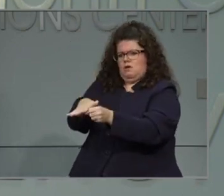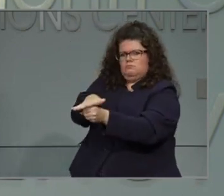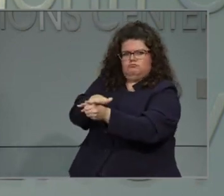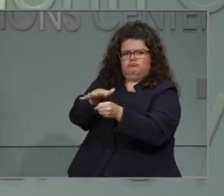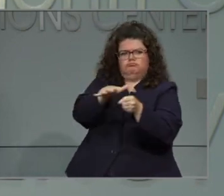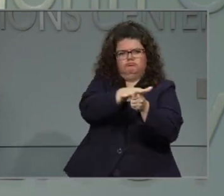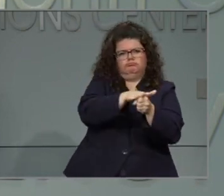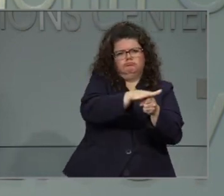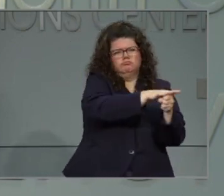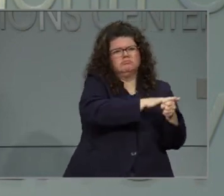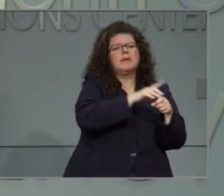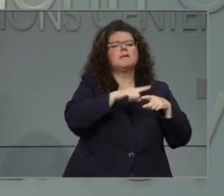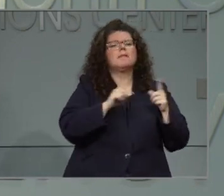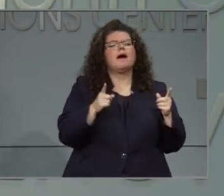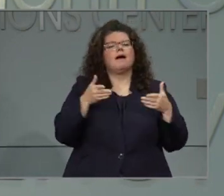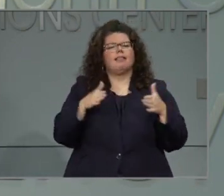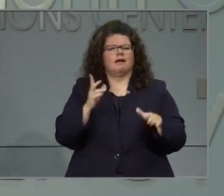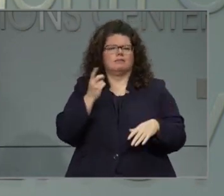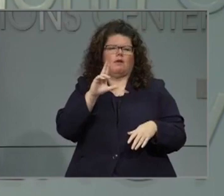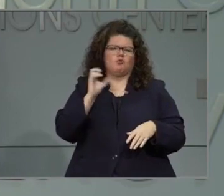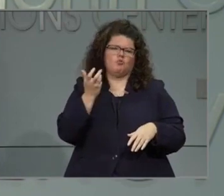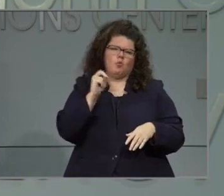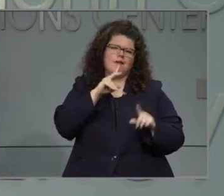but I'll let Dr. Cohen address that further.